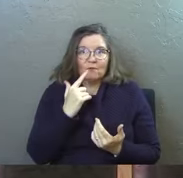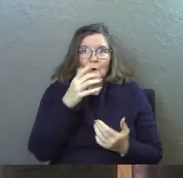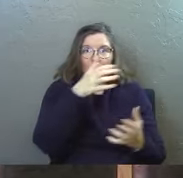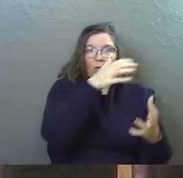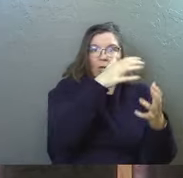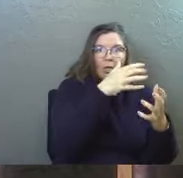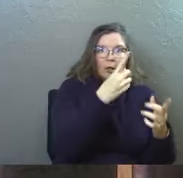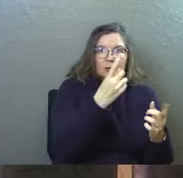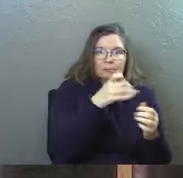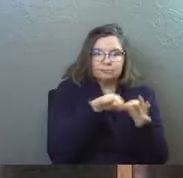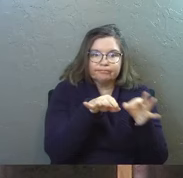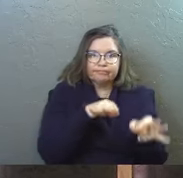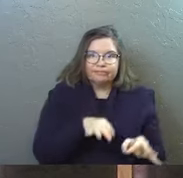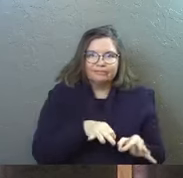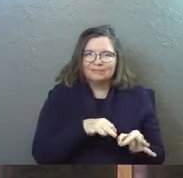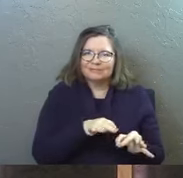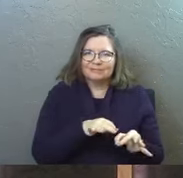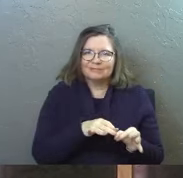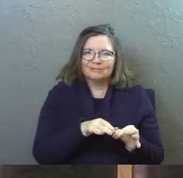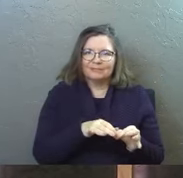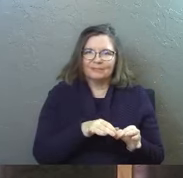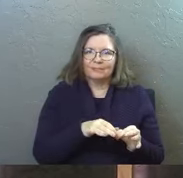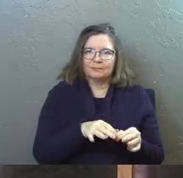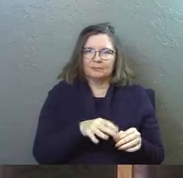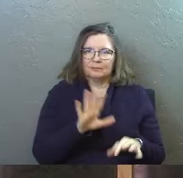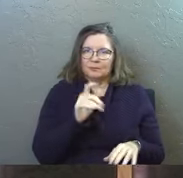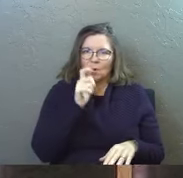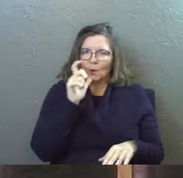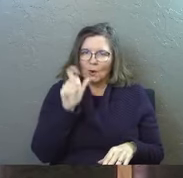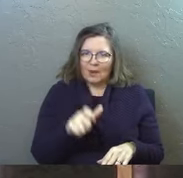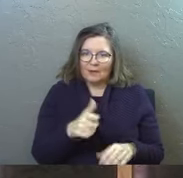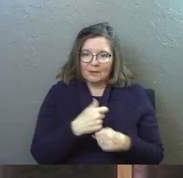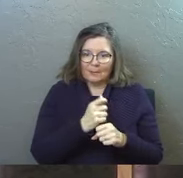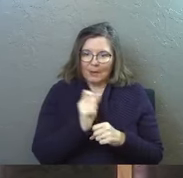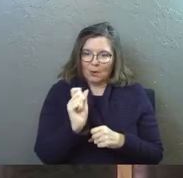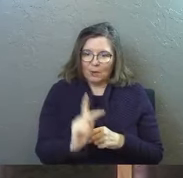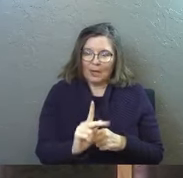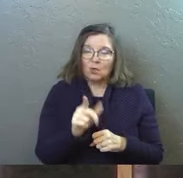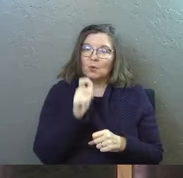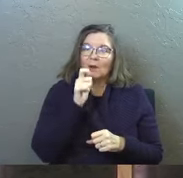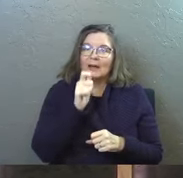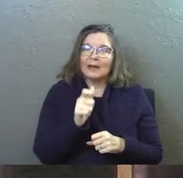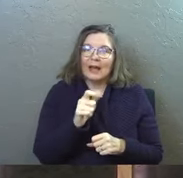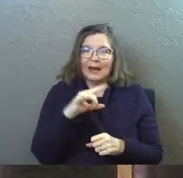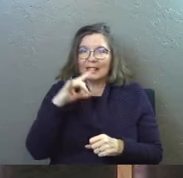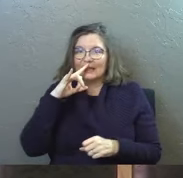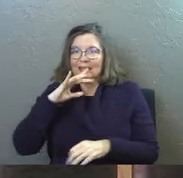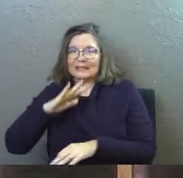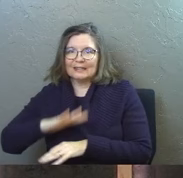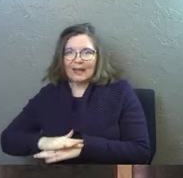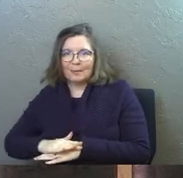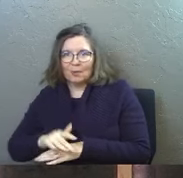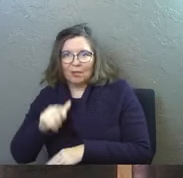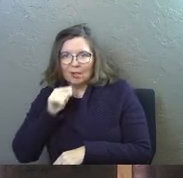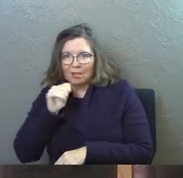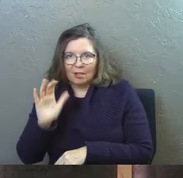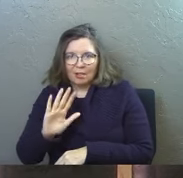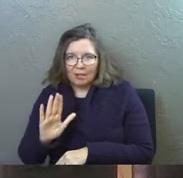for a scholar or somebody with a seminary degree to come along and make it okay you are not at the kid table